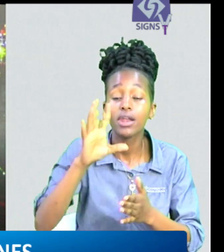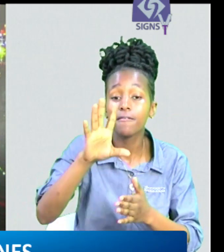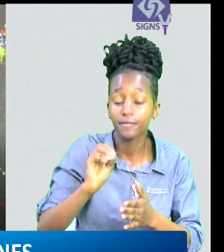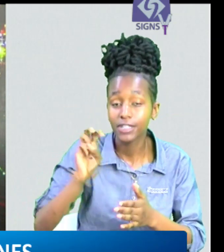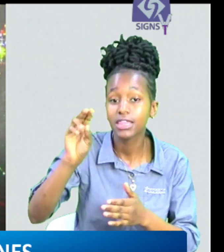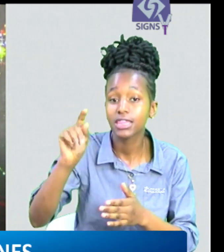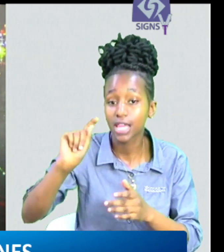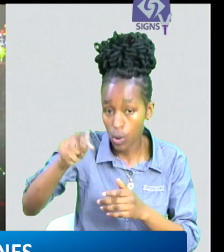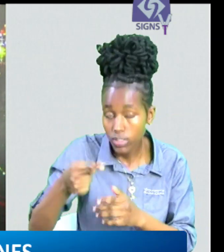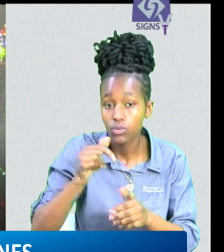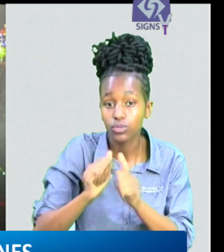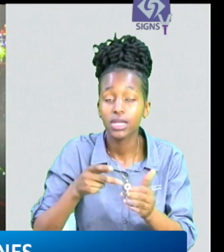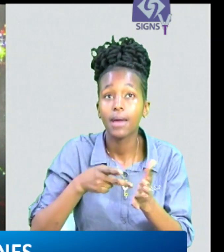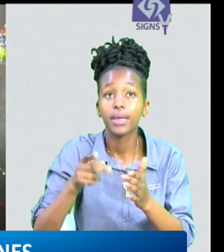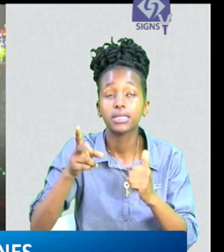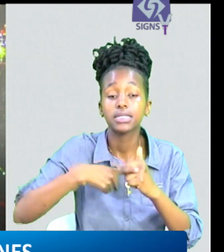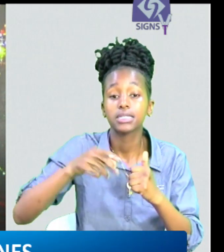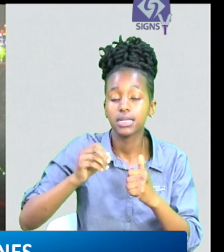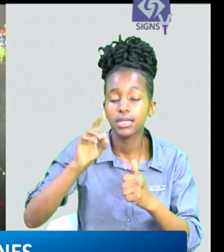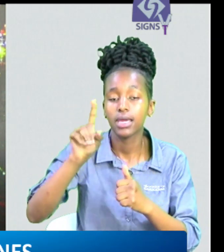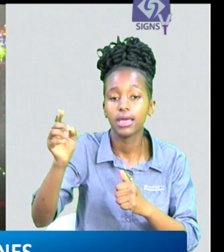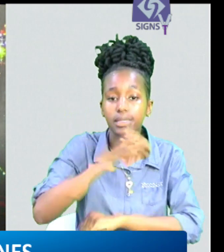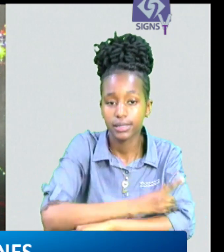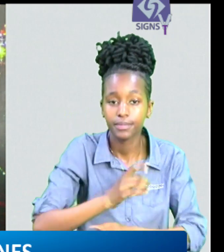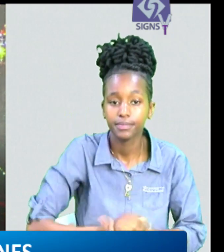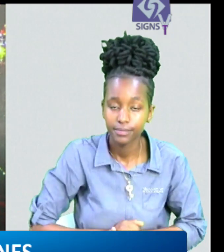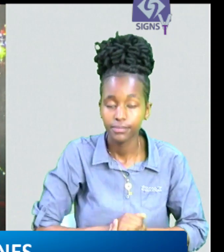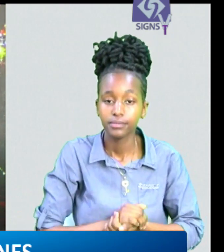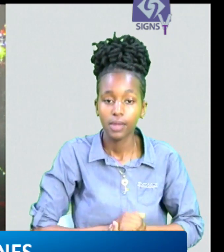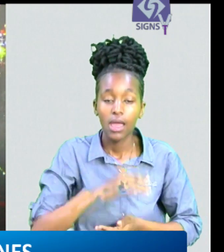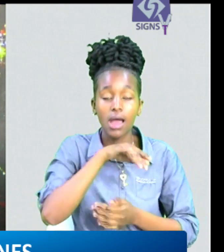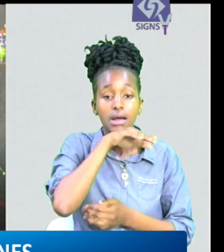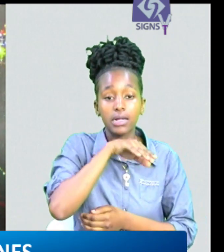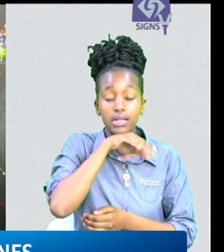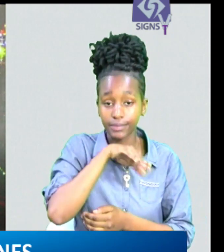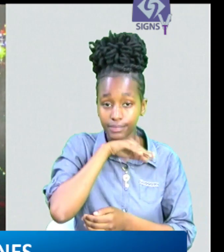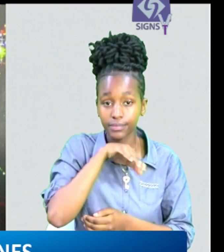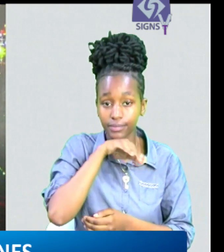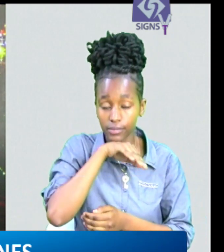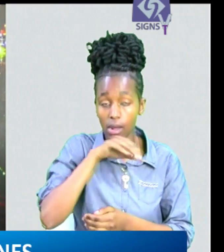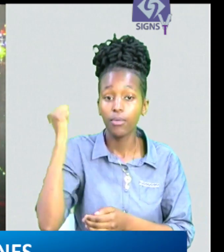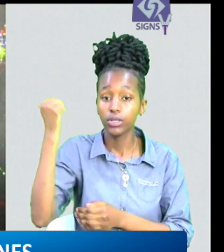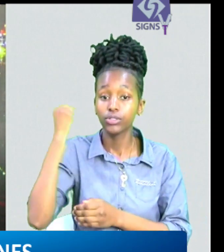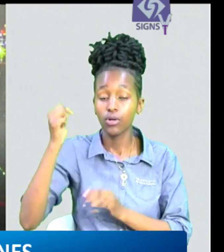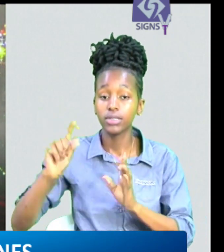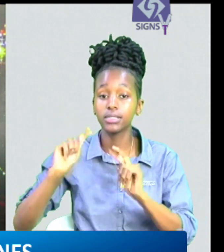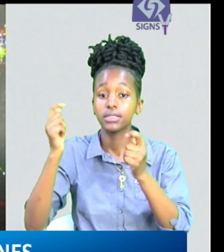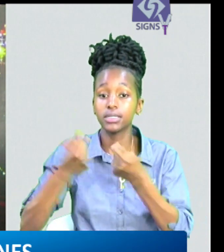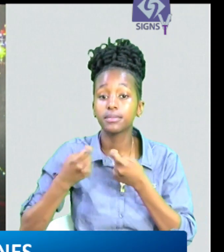apology to the party within seven days and find kenyan shillings 250 000 to be paid within 60 days